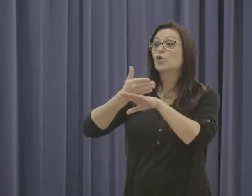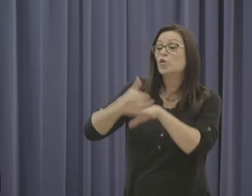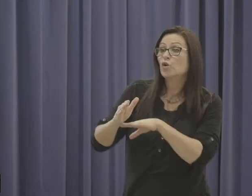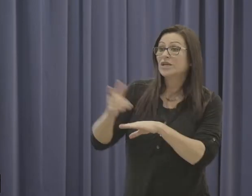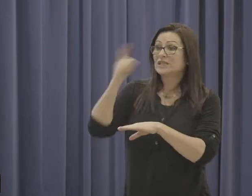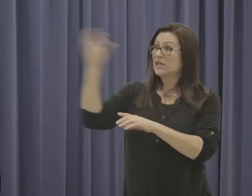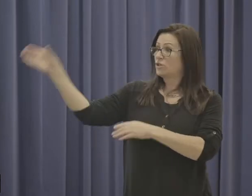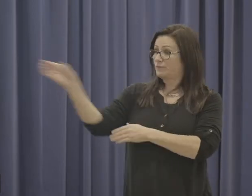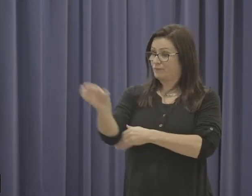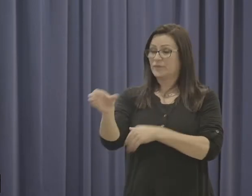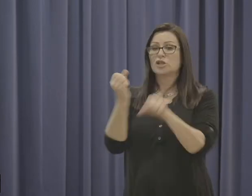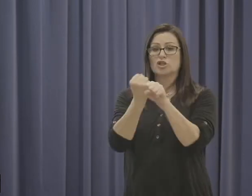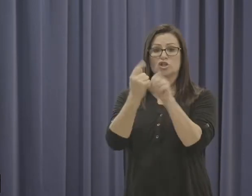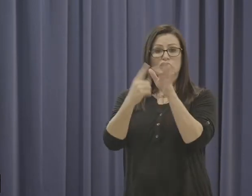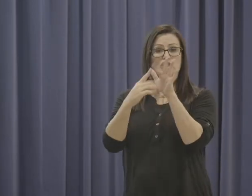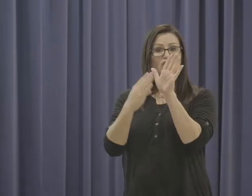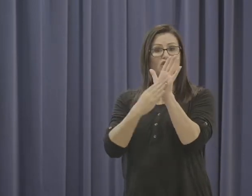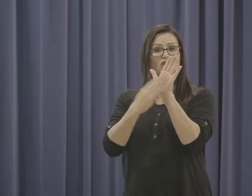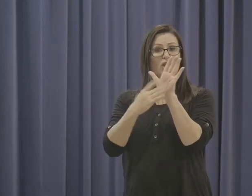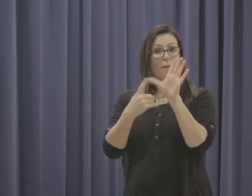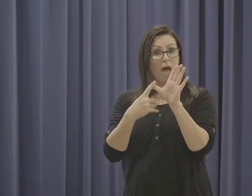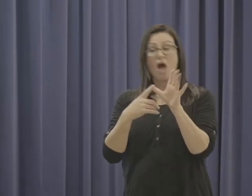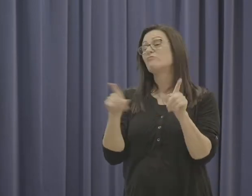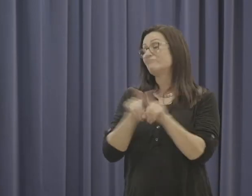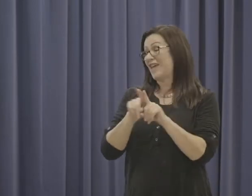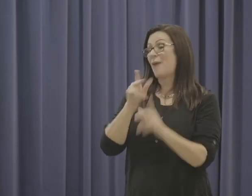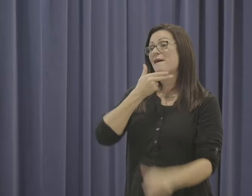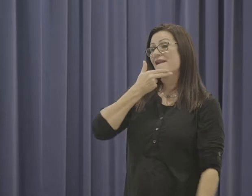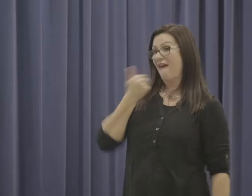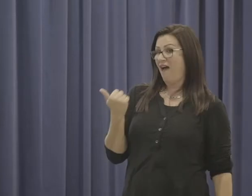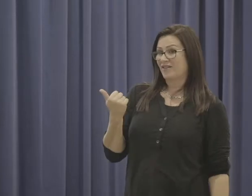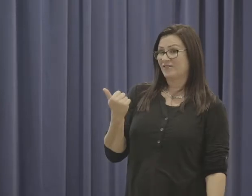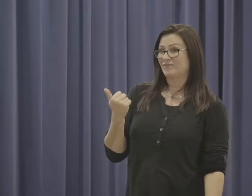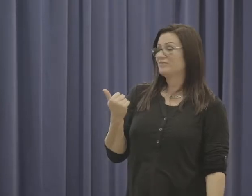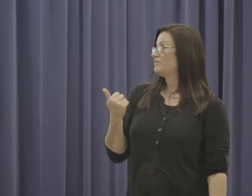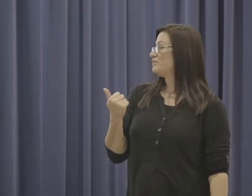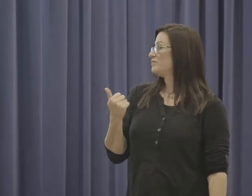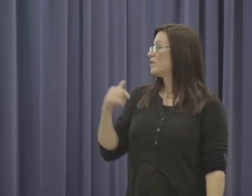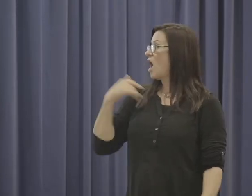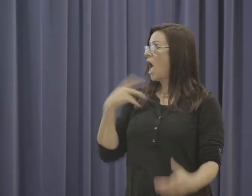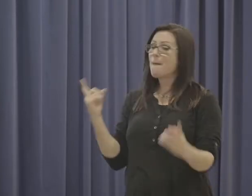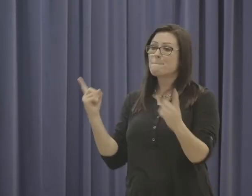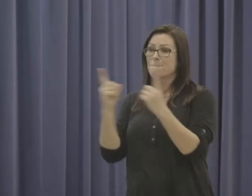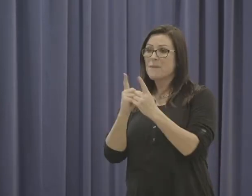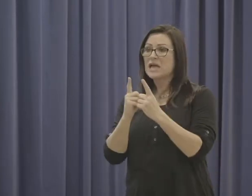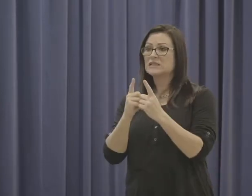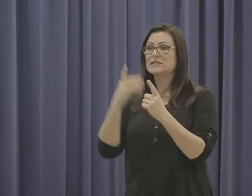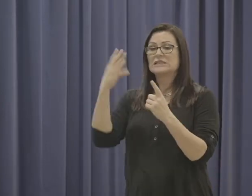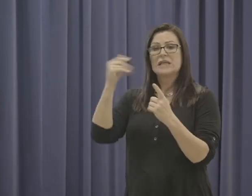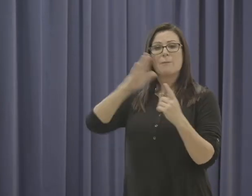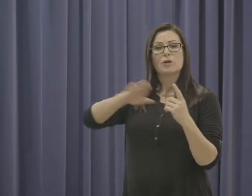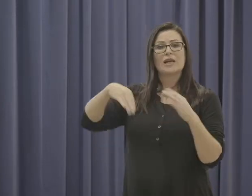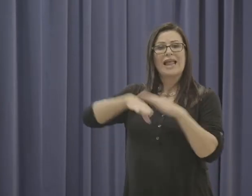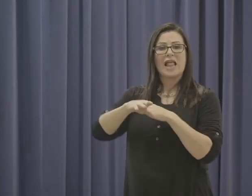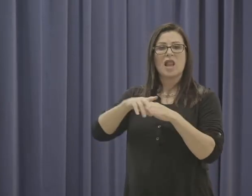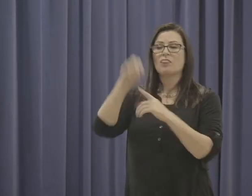have a new hearing teacher named Gemma. She is also very nice and I and I had and I met a few